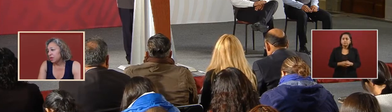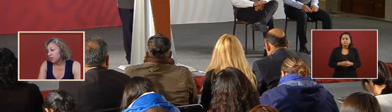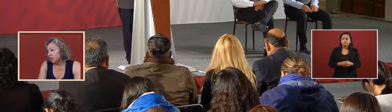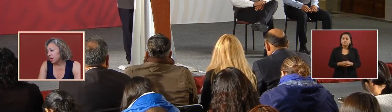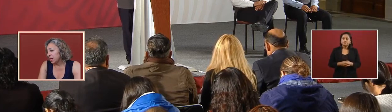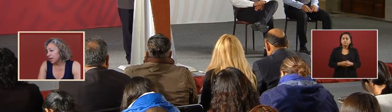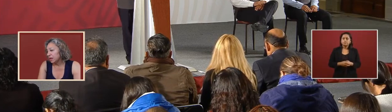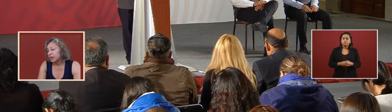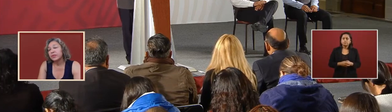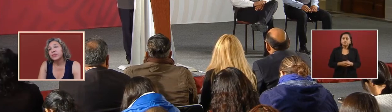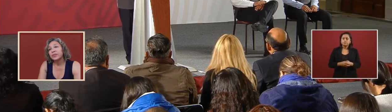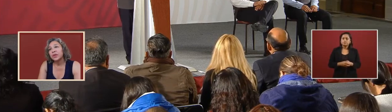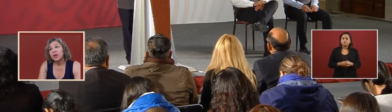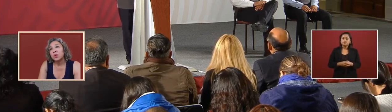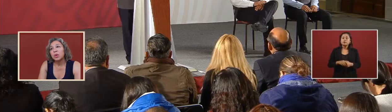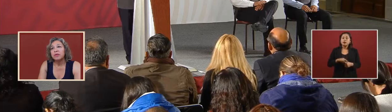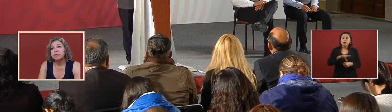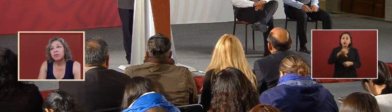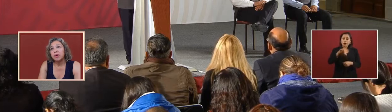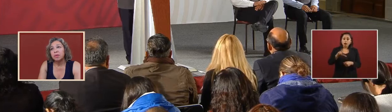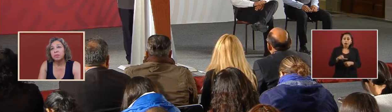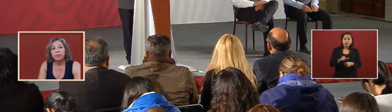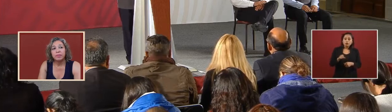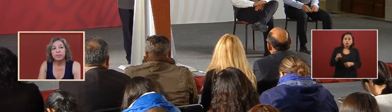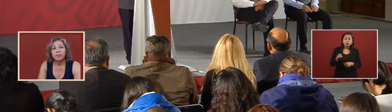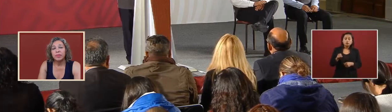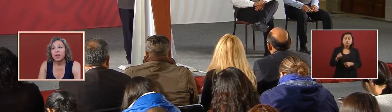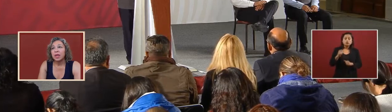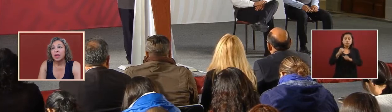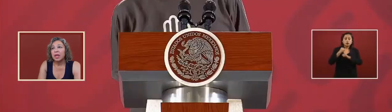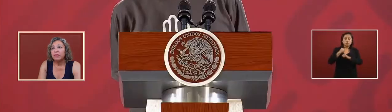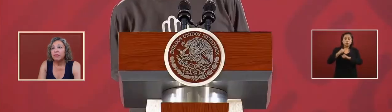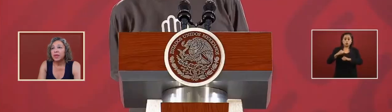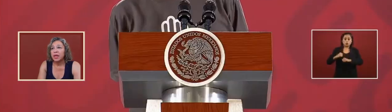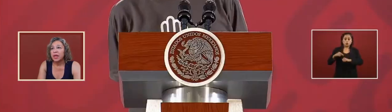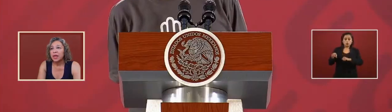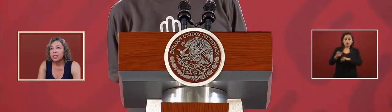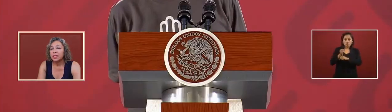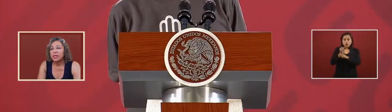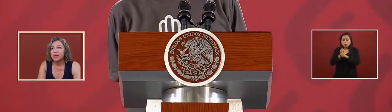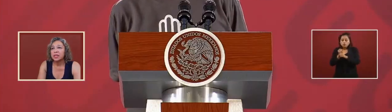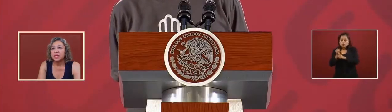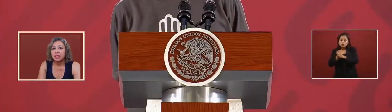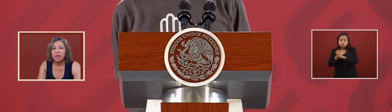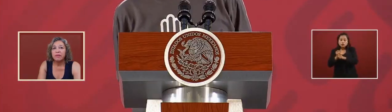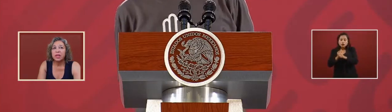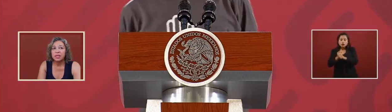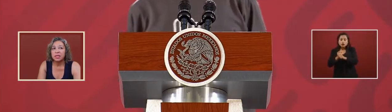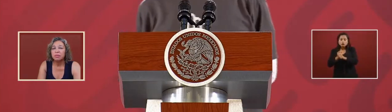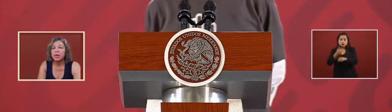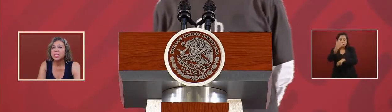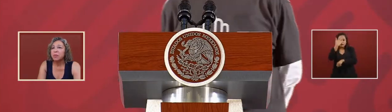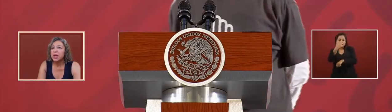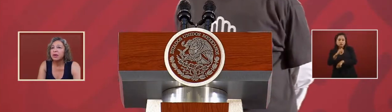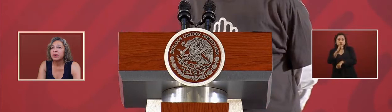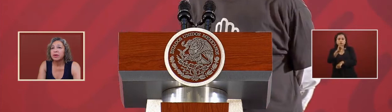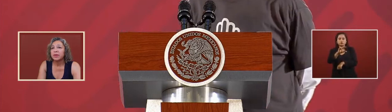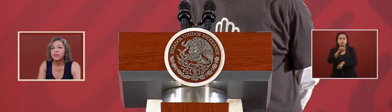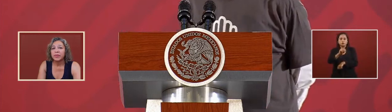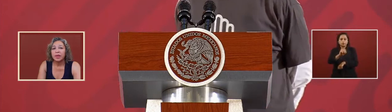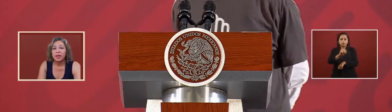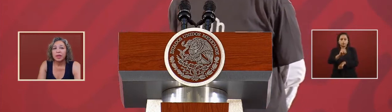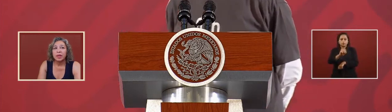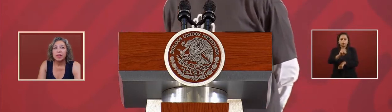and the authority will inform if they exist evidence but it's better